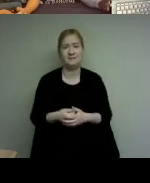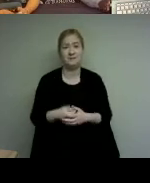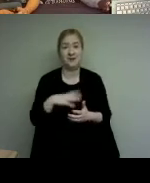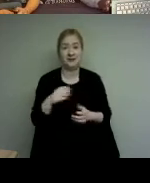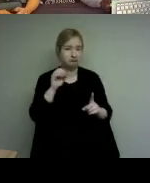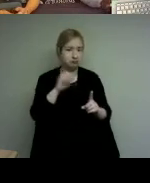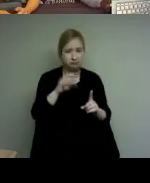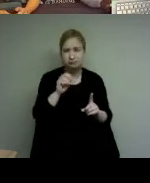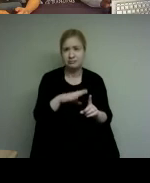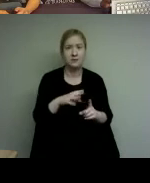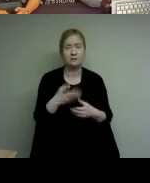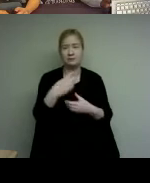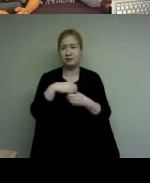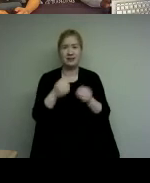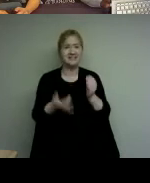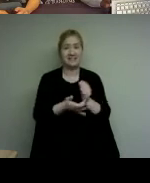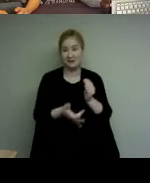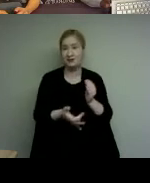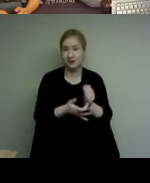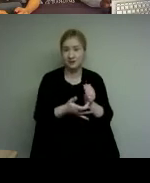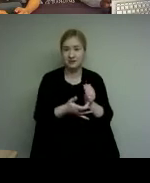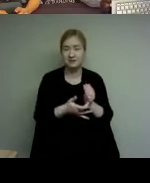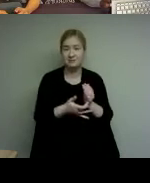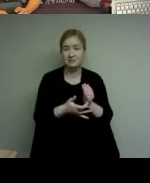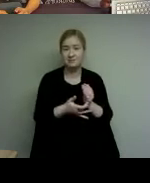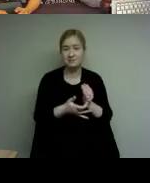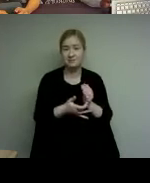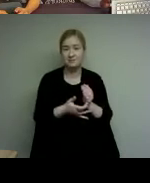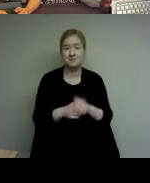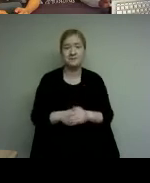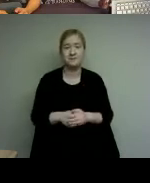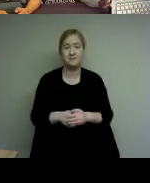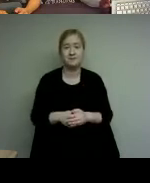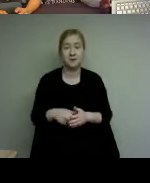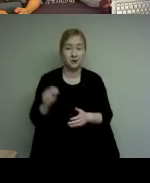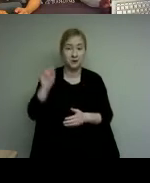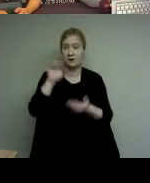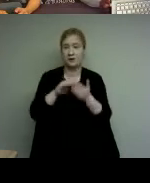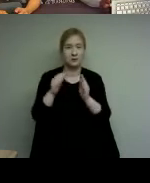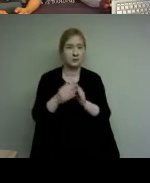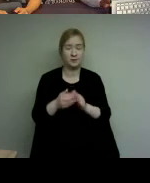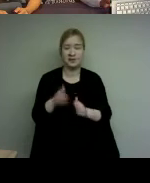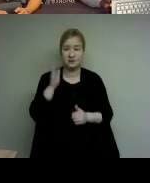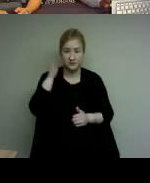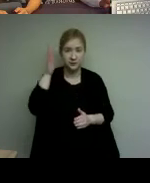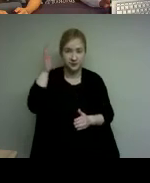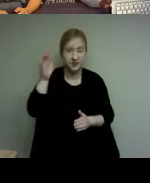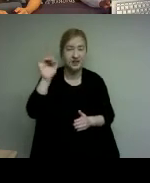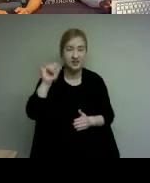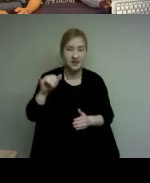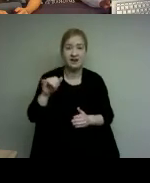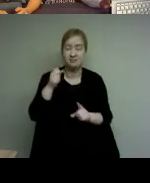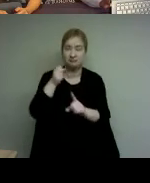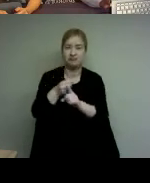immersive technology the future of the evolving communities depends on organizations like mcsc